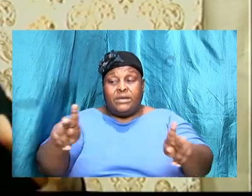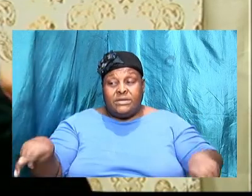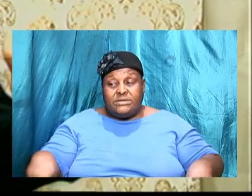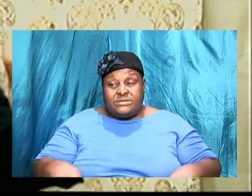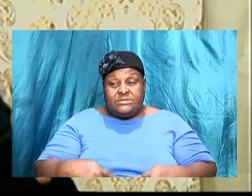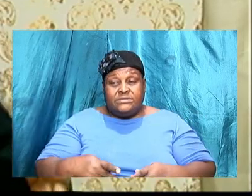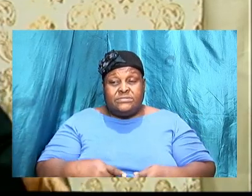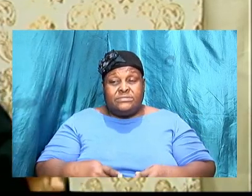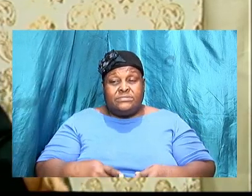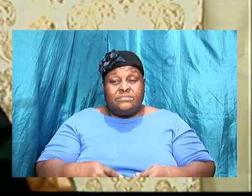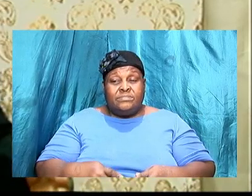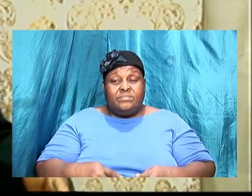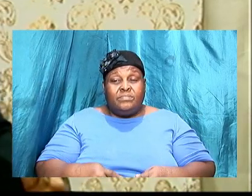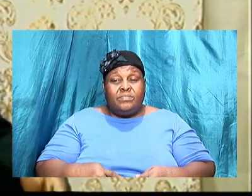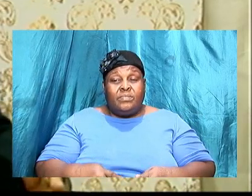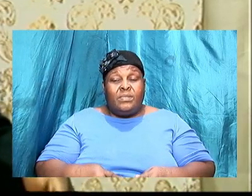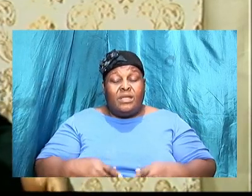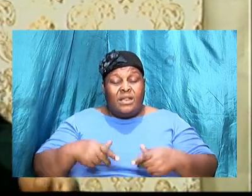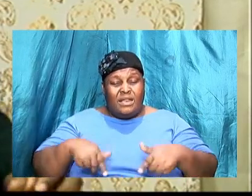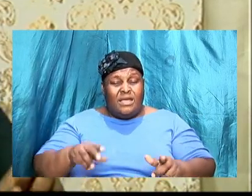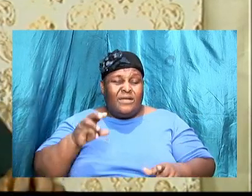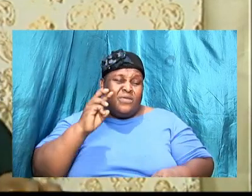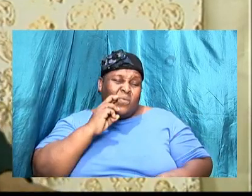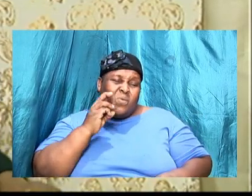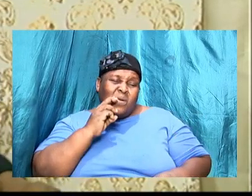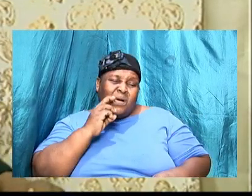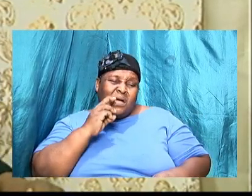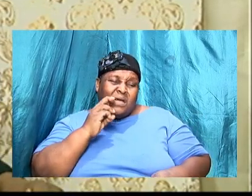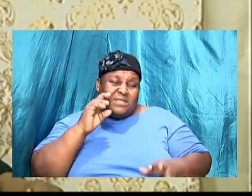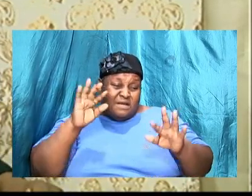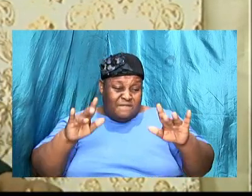and him said let the new fall on the wool only